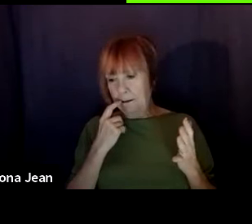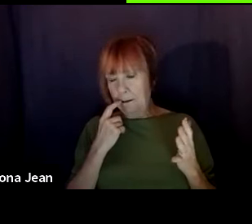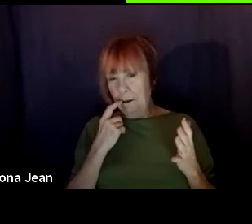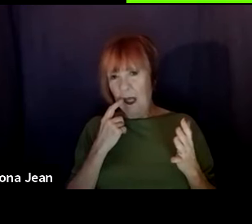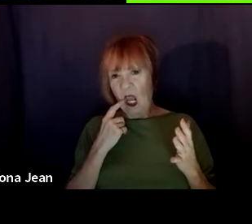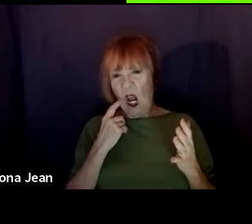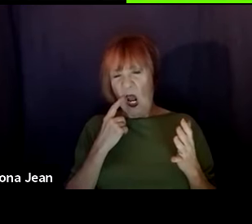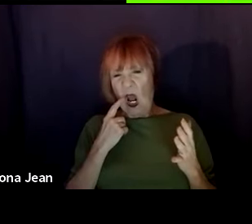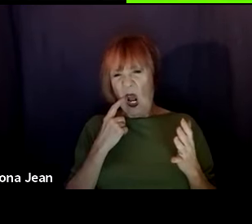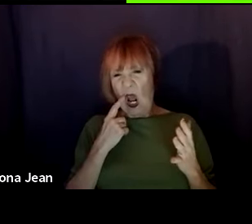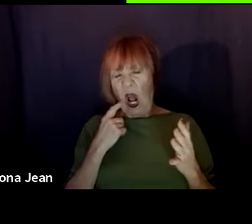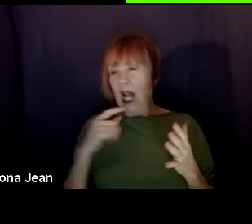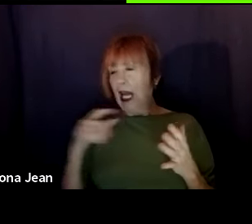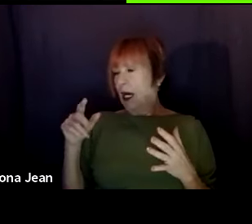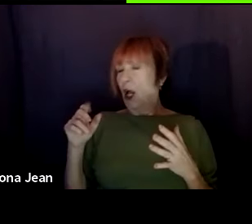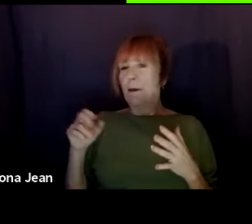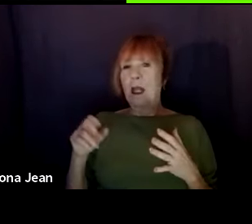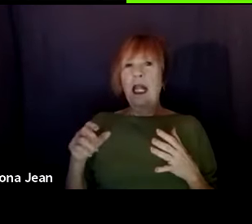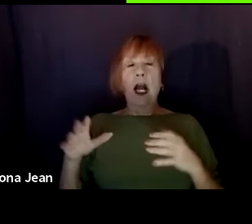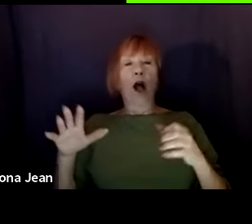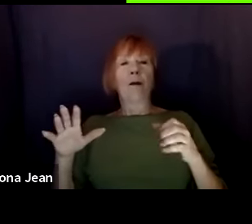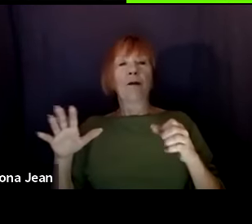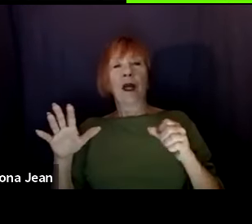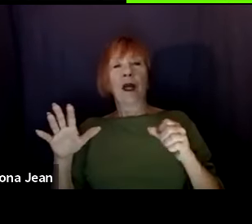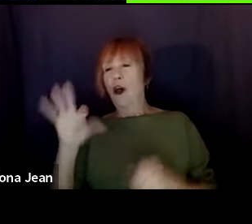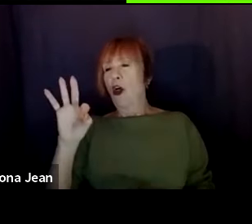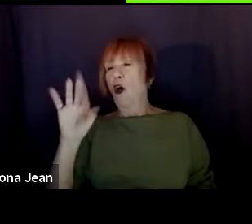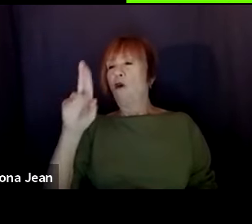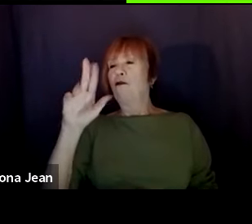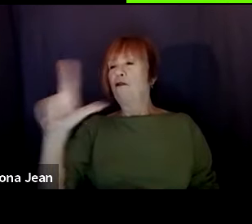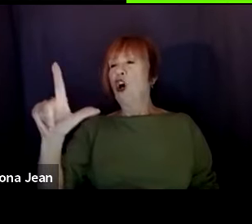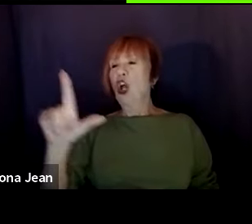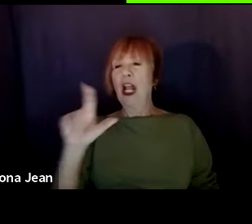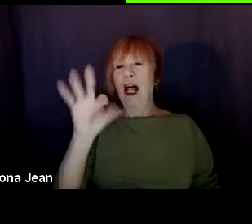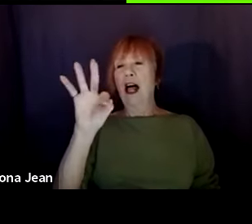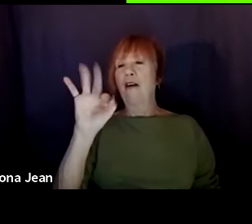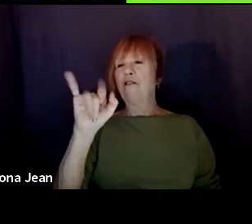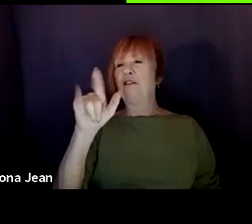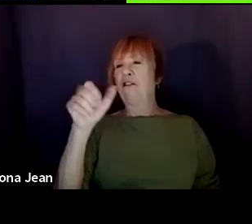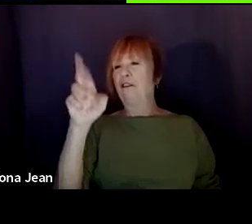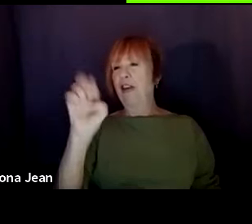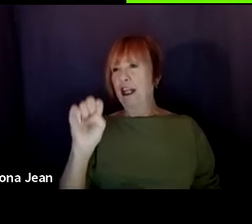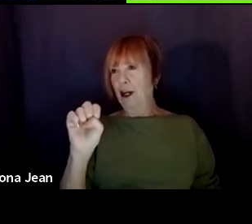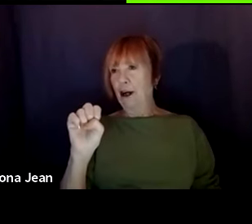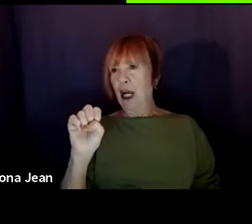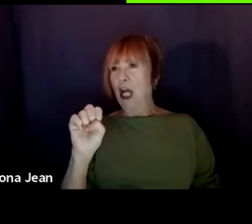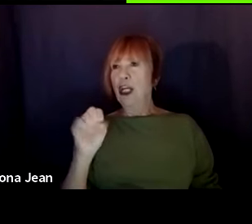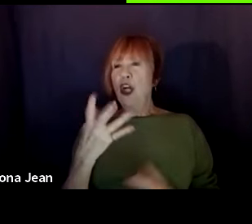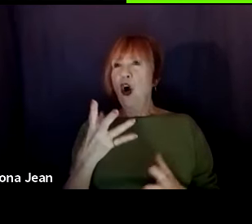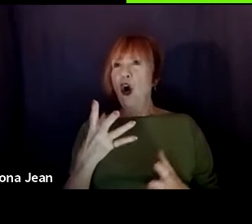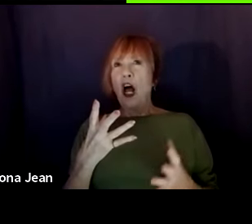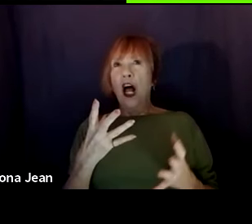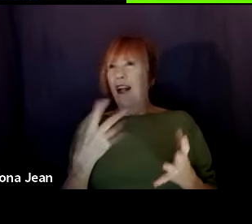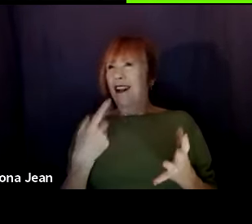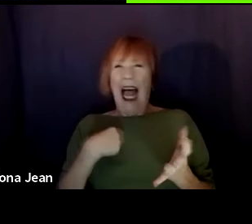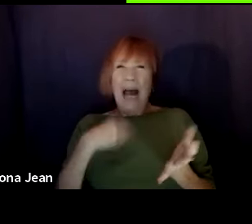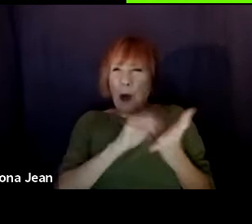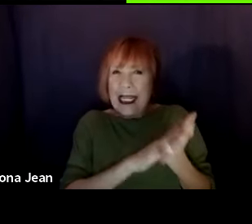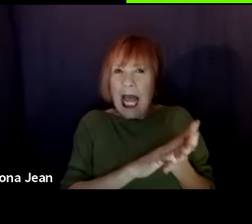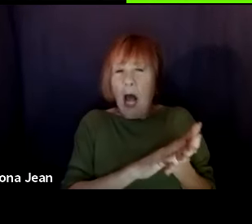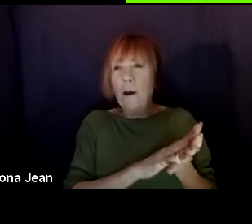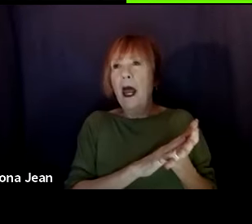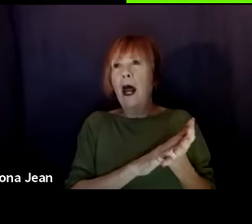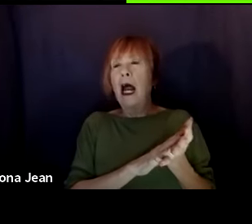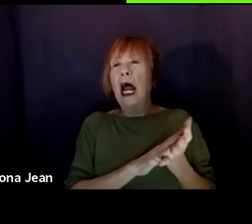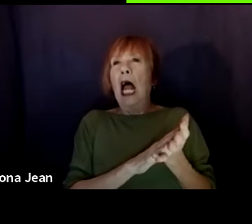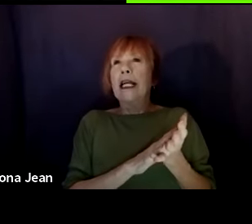full, like, um, like Paul just said, full figure, just because I want to see a full figure character in a, in a role. Right. It's like, like, and not have it be